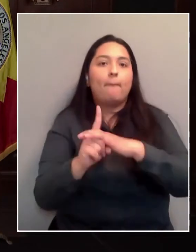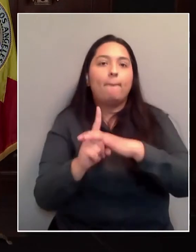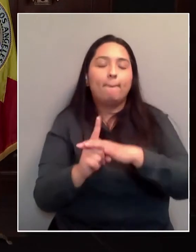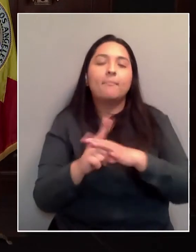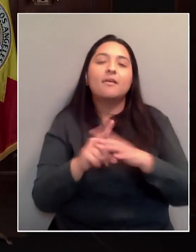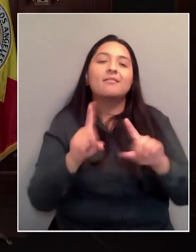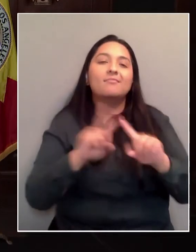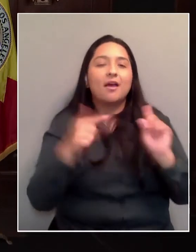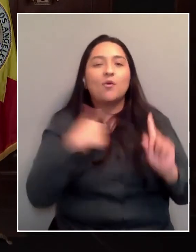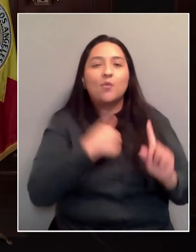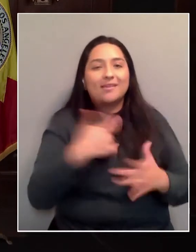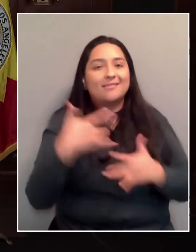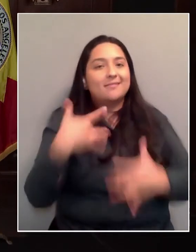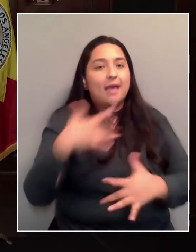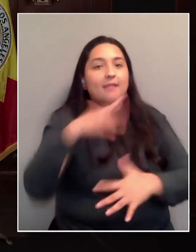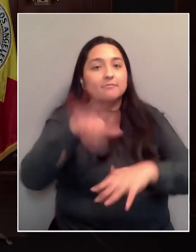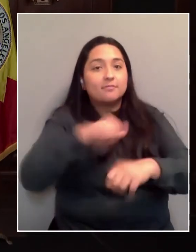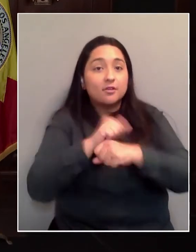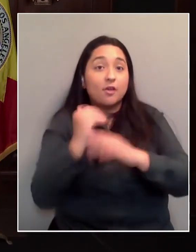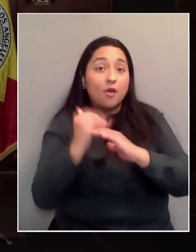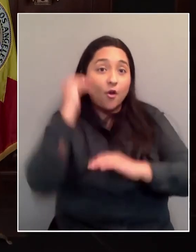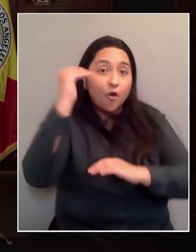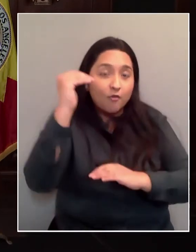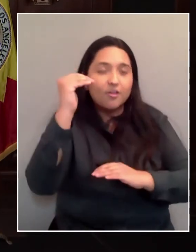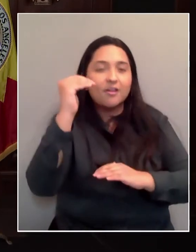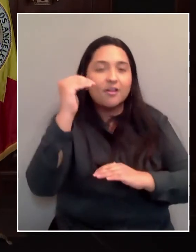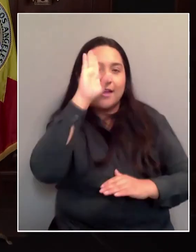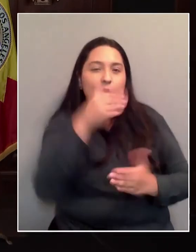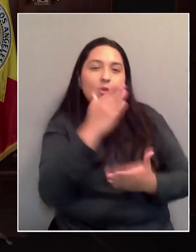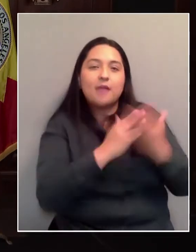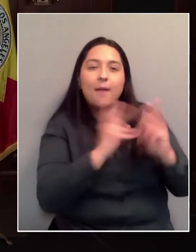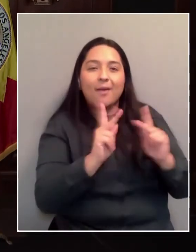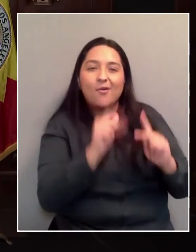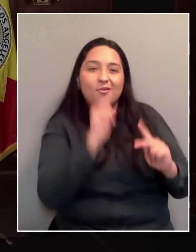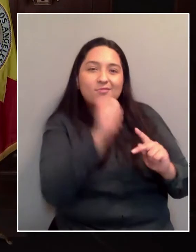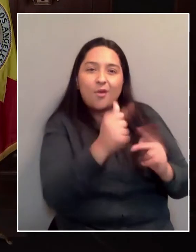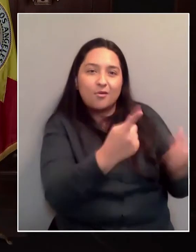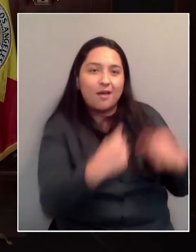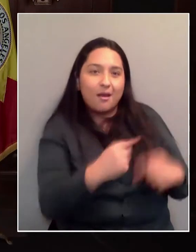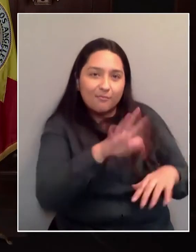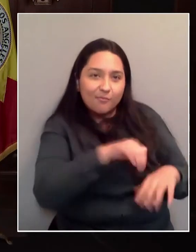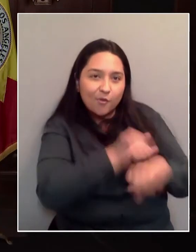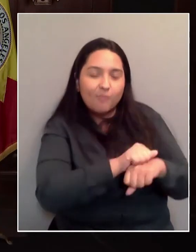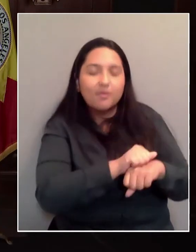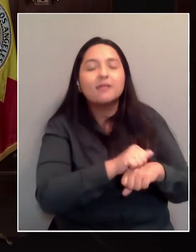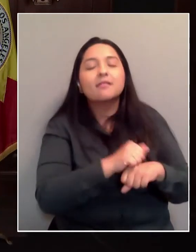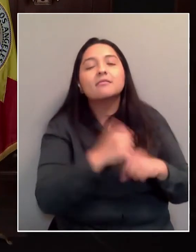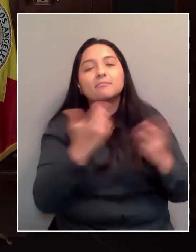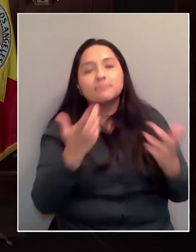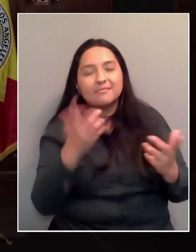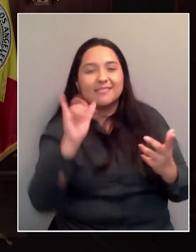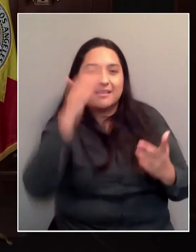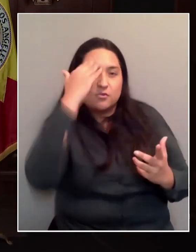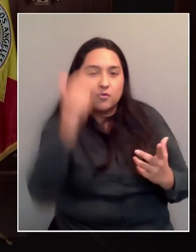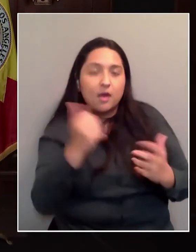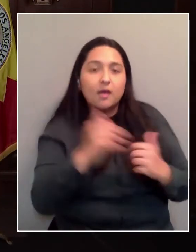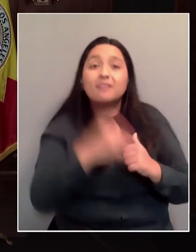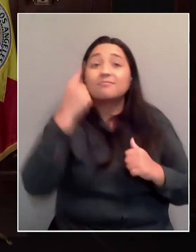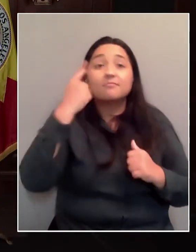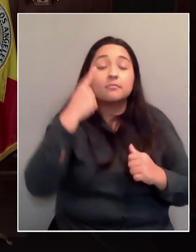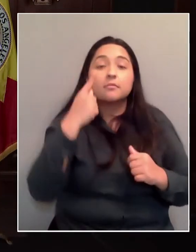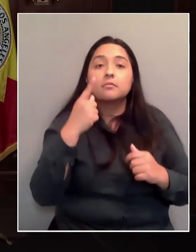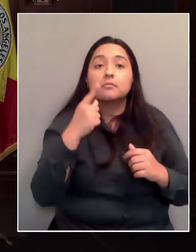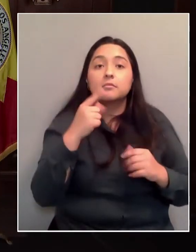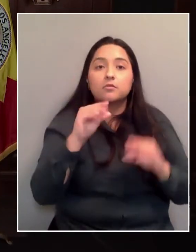so that we don't waste a single dose. And I know you didn't ask, but I do want to state for the record because I know there's some confusion out there. There were no doses wasted